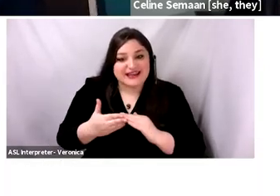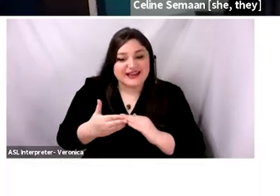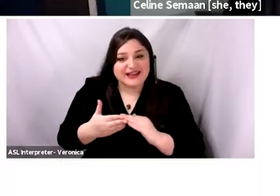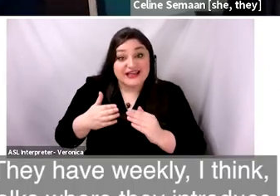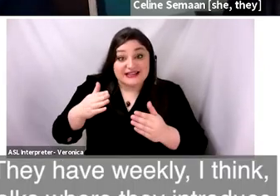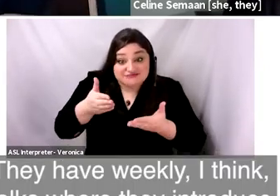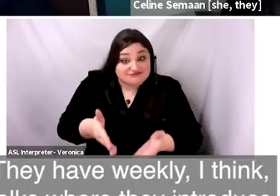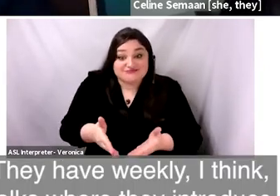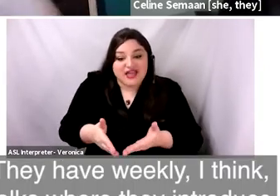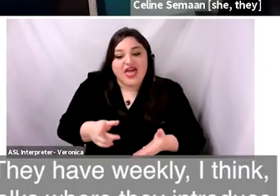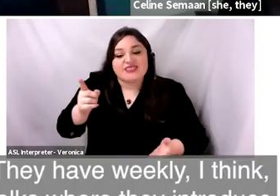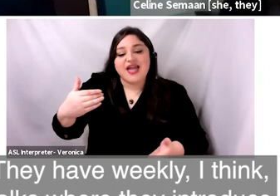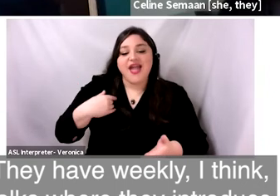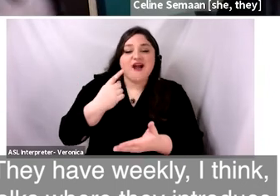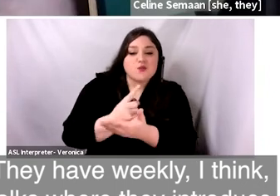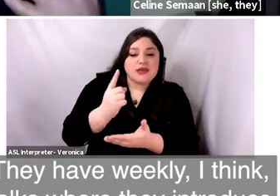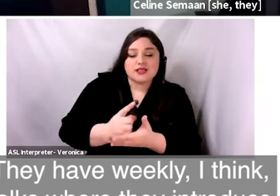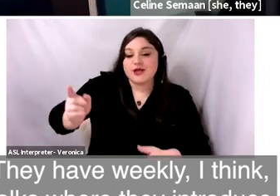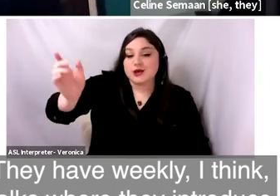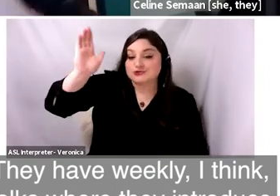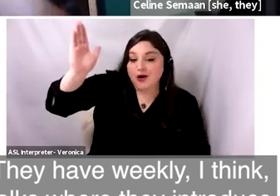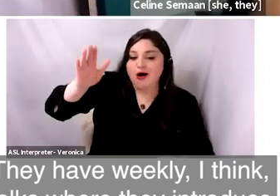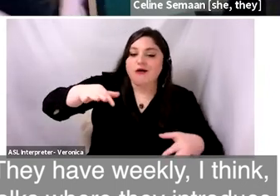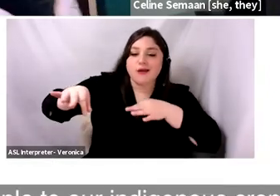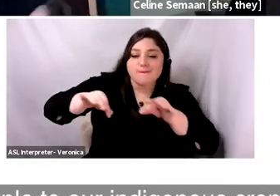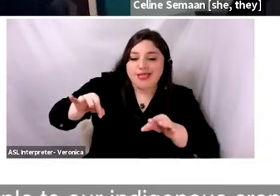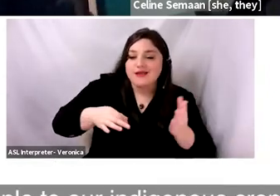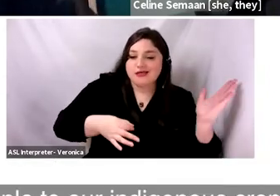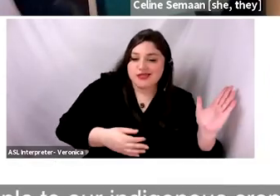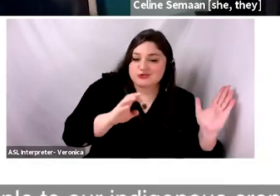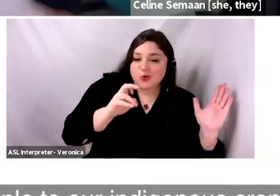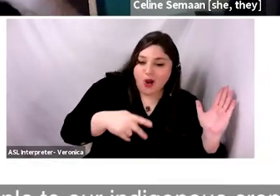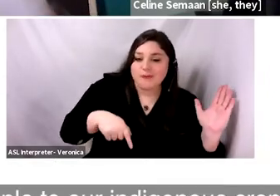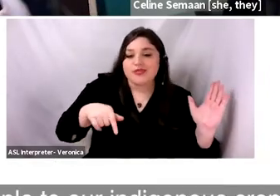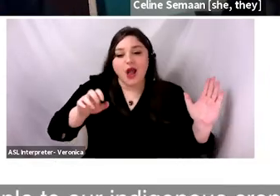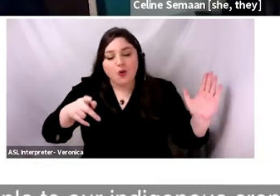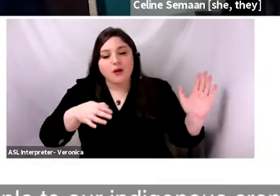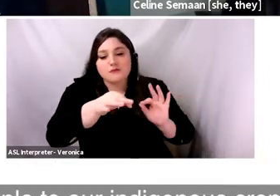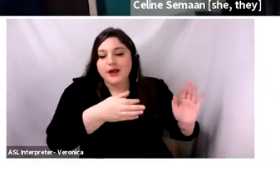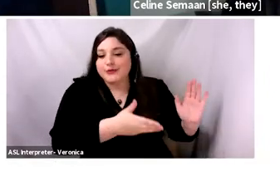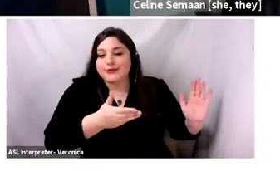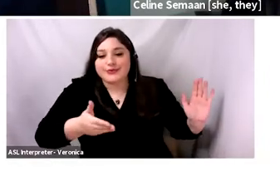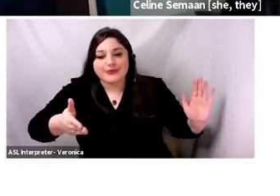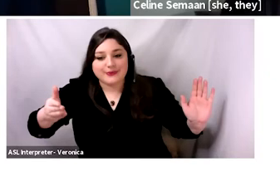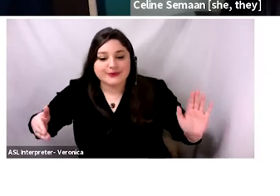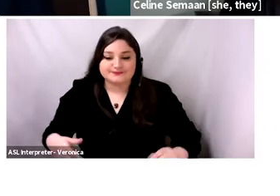they have weekly, I think, talks where they introduce people to our indigenous crops.